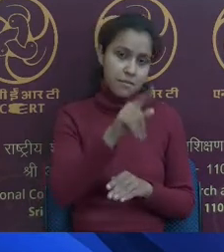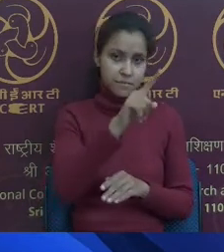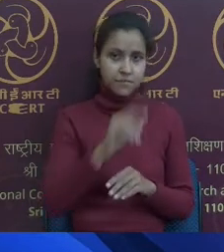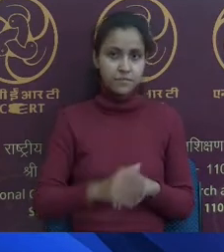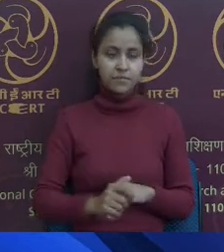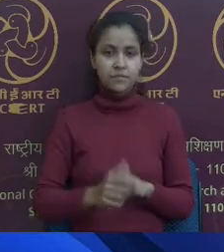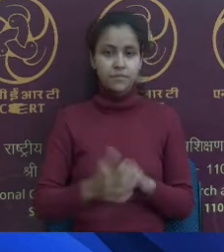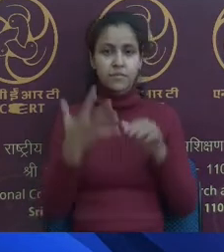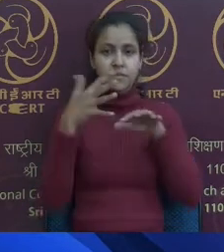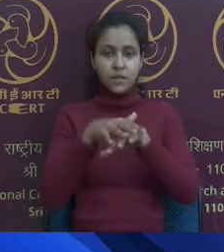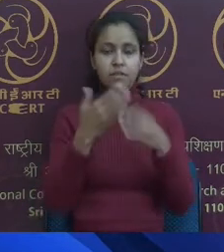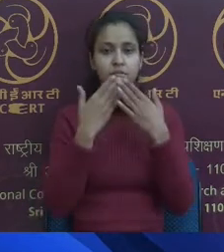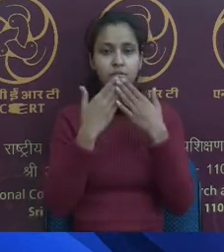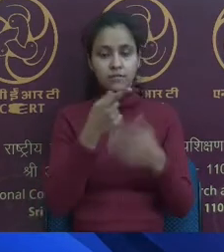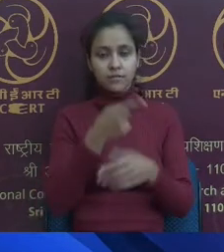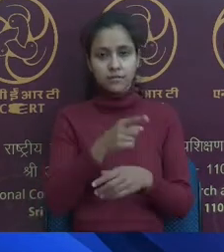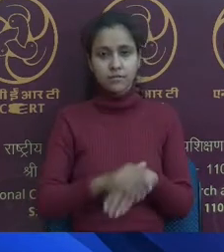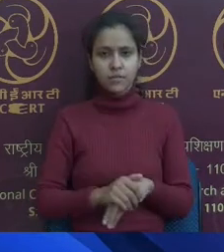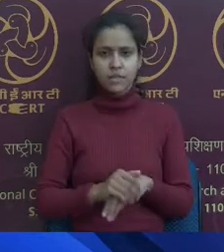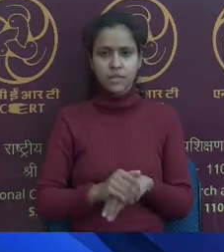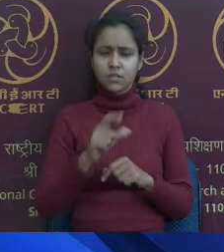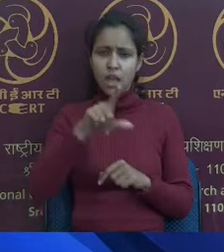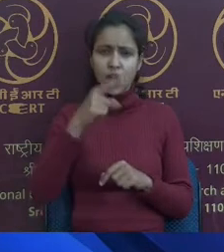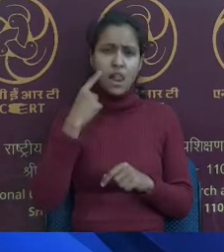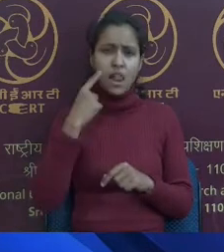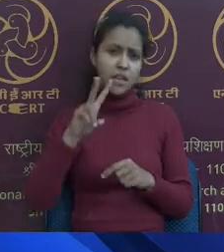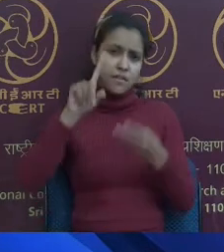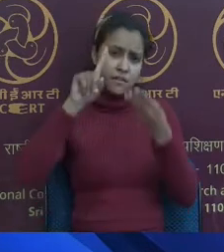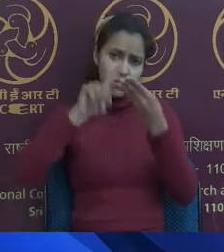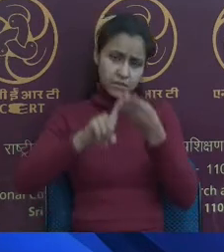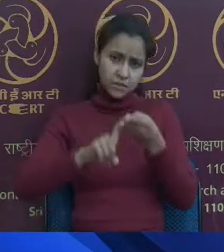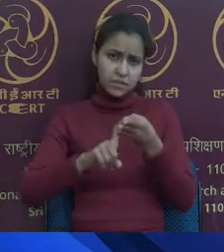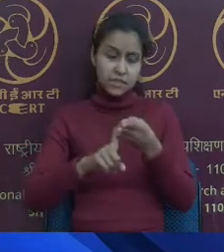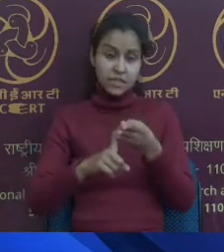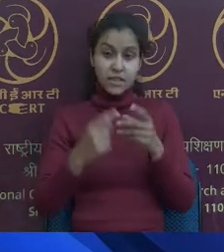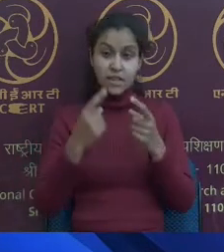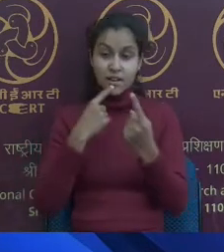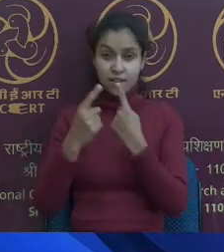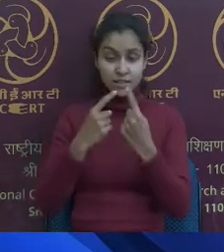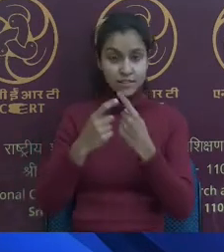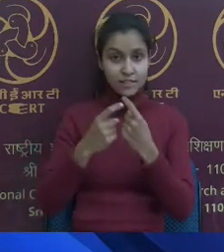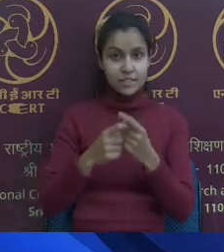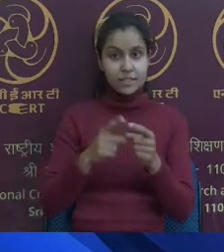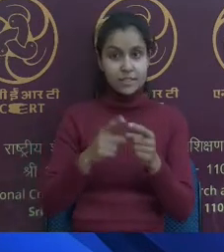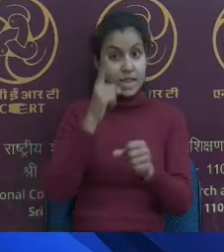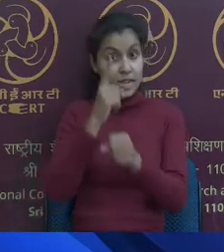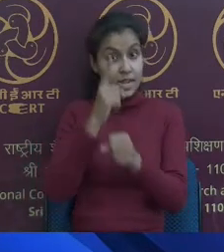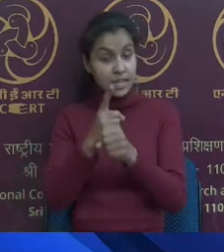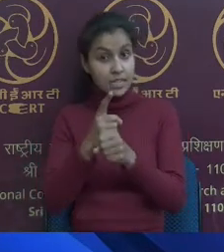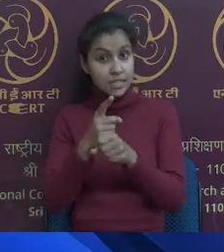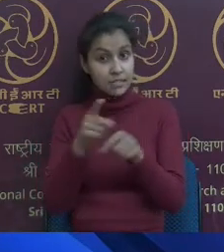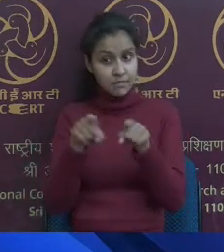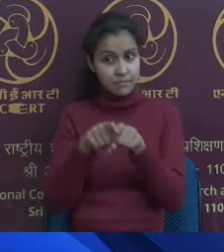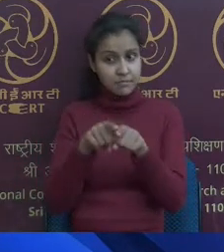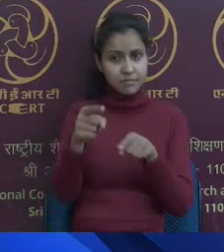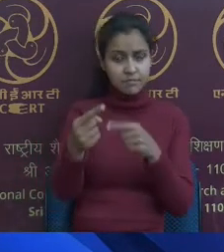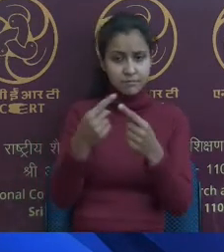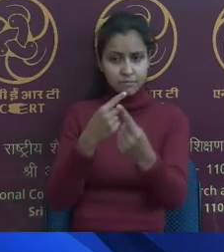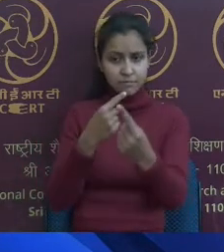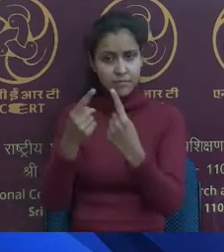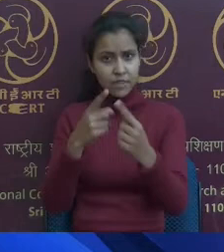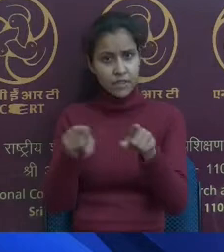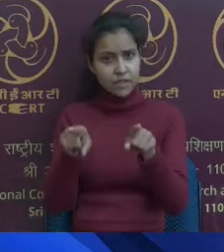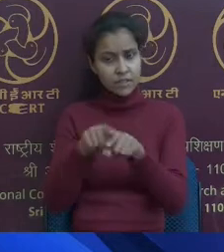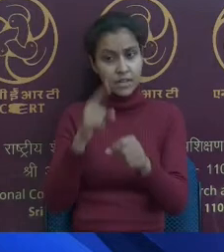So these are all live interaction with the child with the teacher. So that makes a very big difference in the first level of